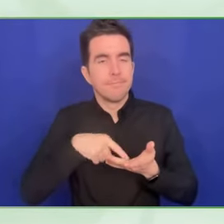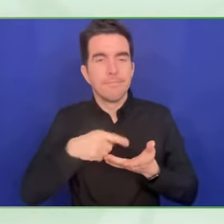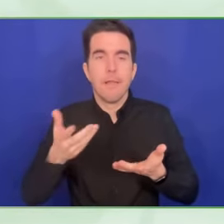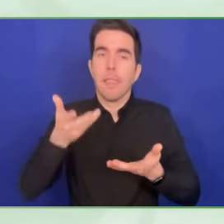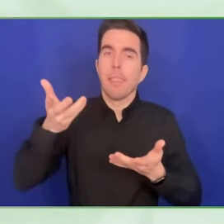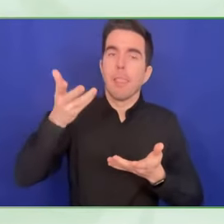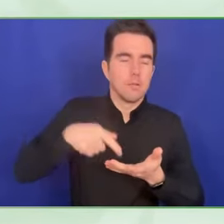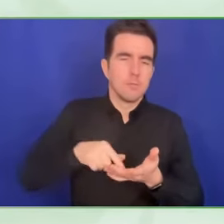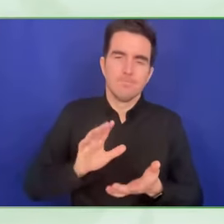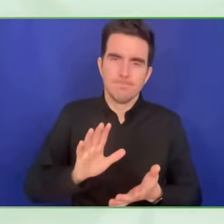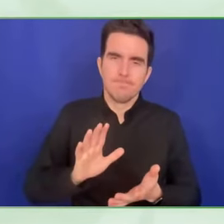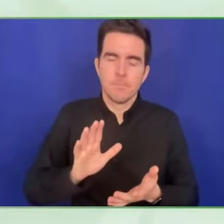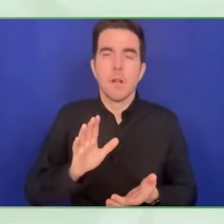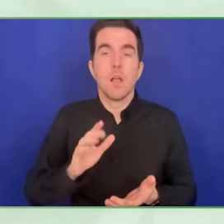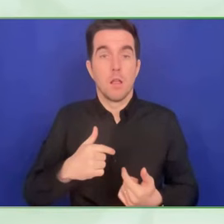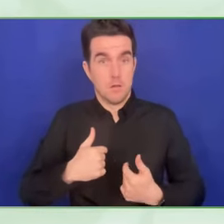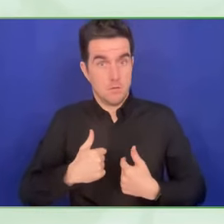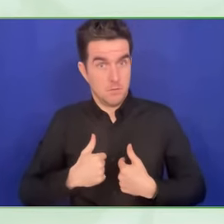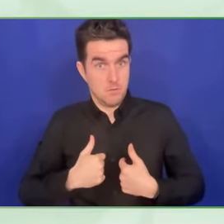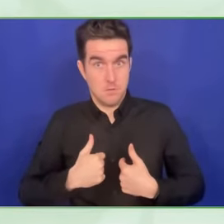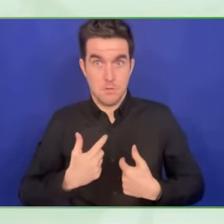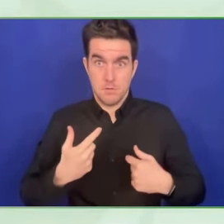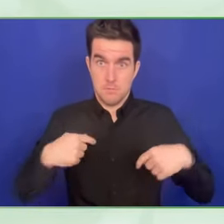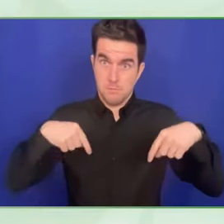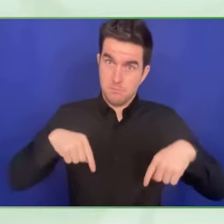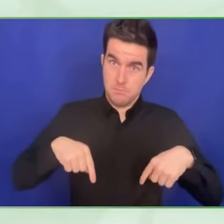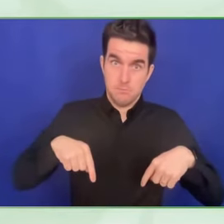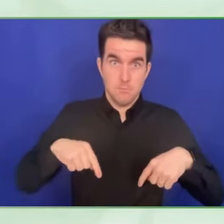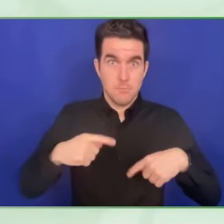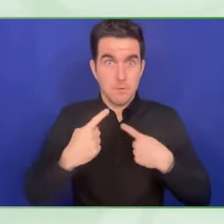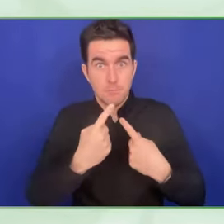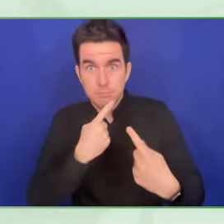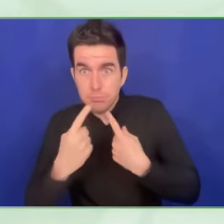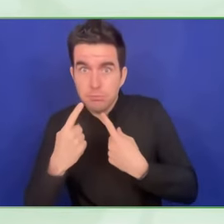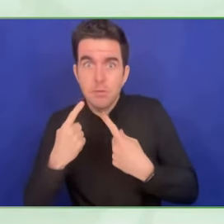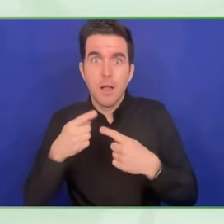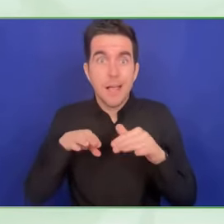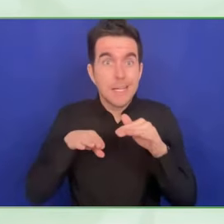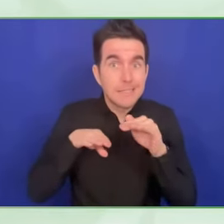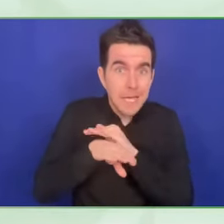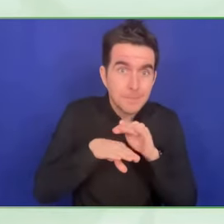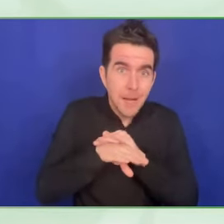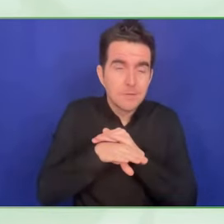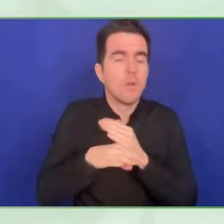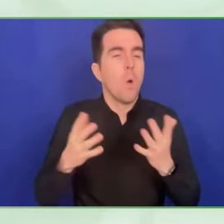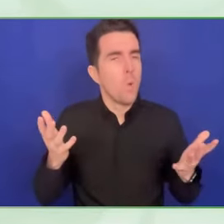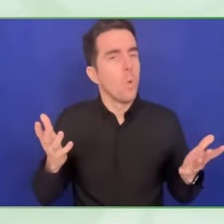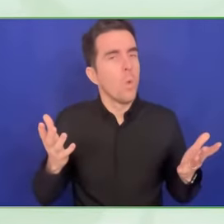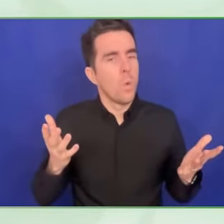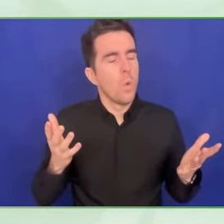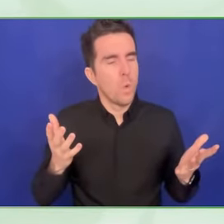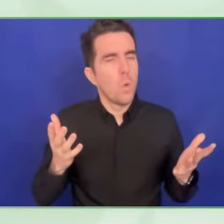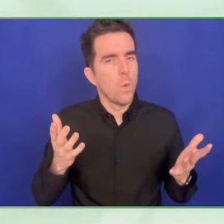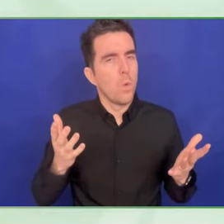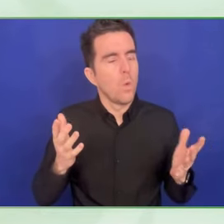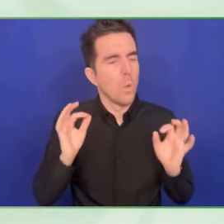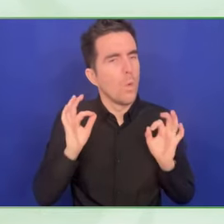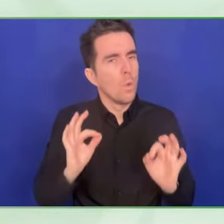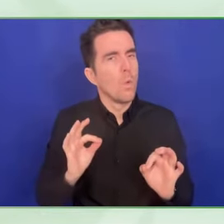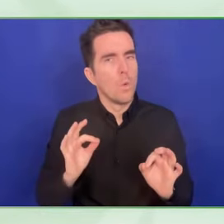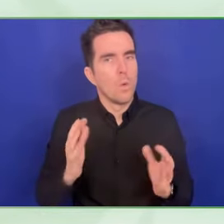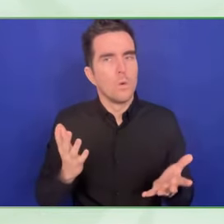Because our vision of the world is a vision without barriers. Barriers in terms, as Jessica said,